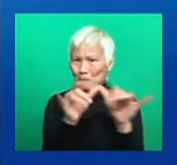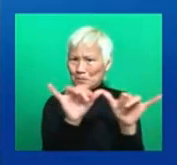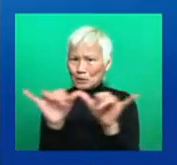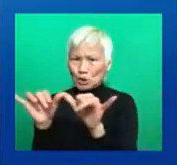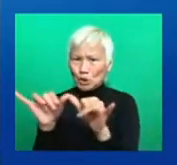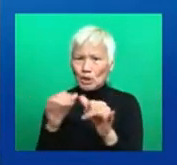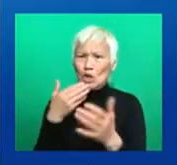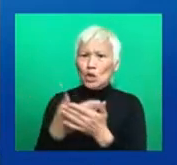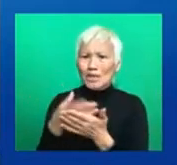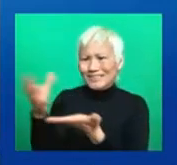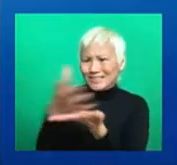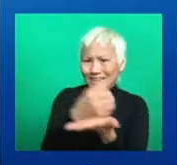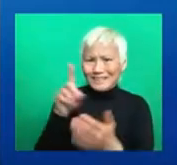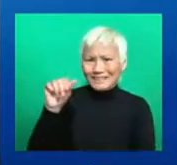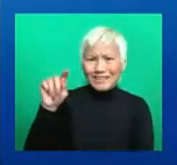data collection